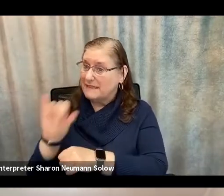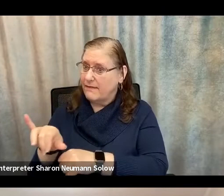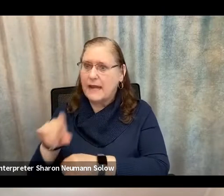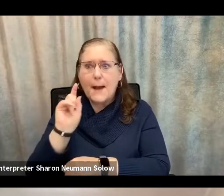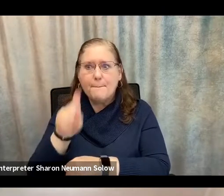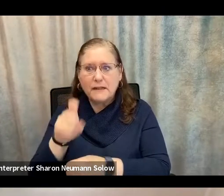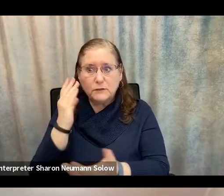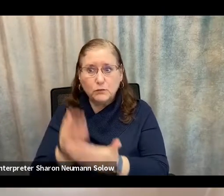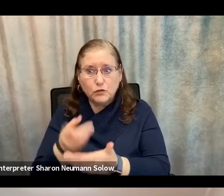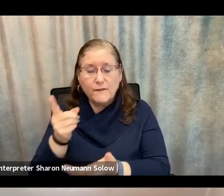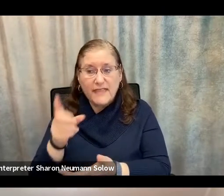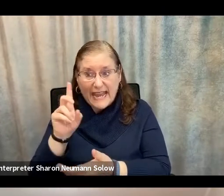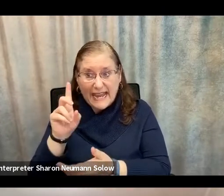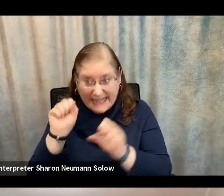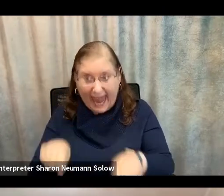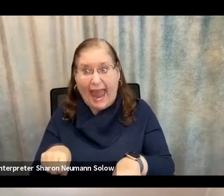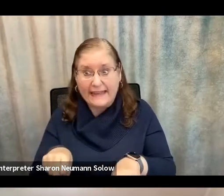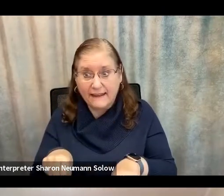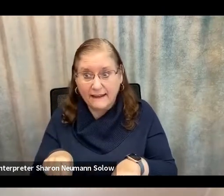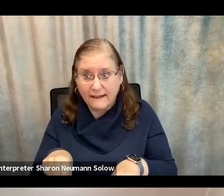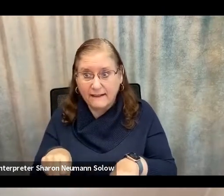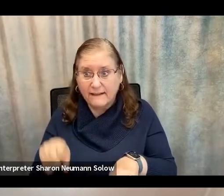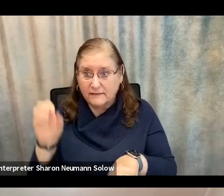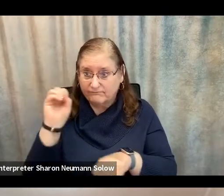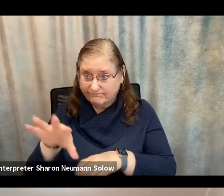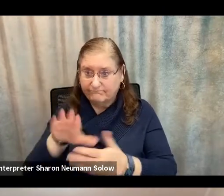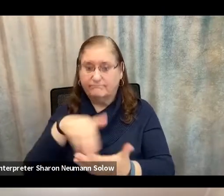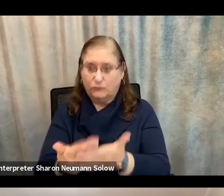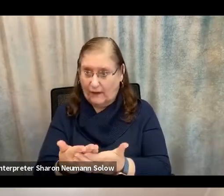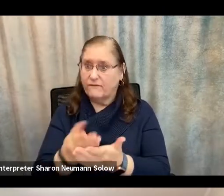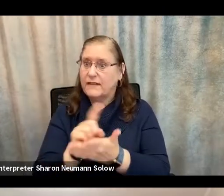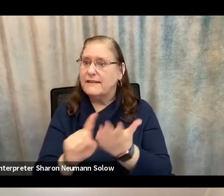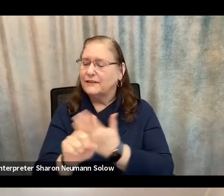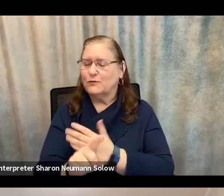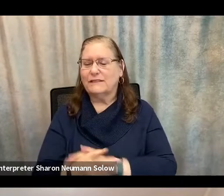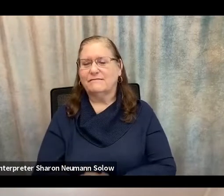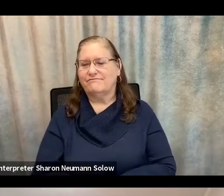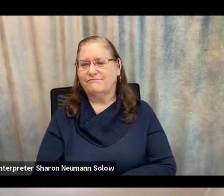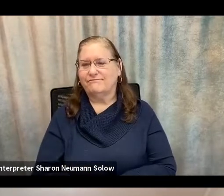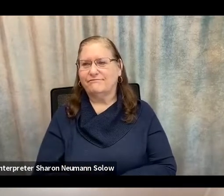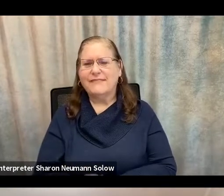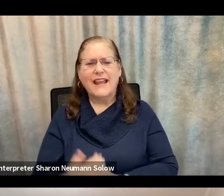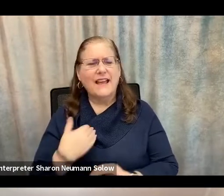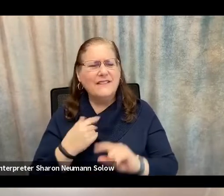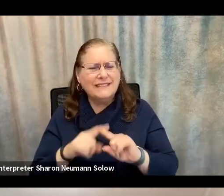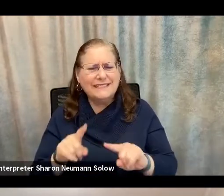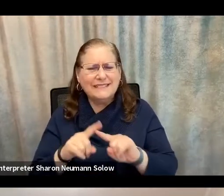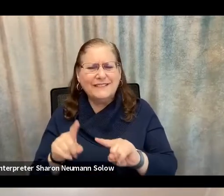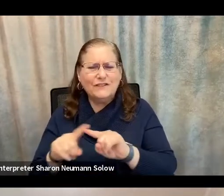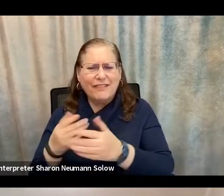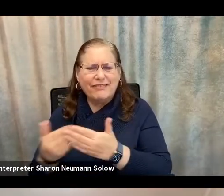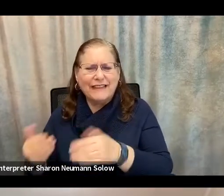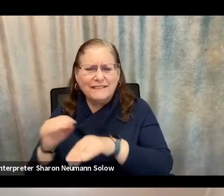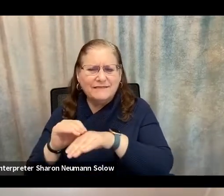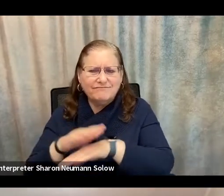able to show that they actually can get that product out to you by next week. There's always things that different factors that might affect their